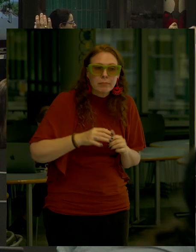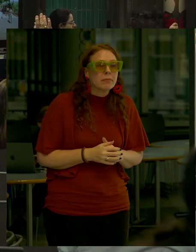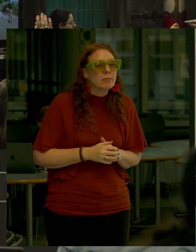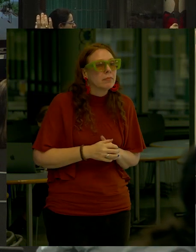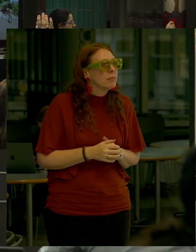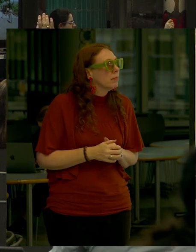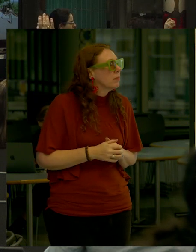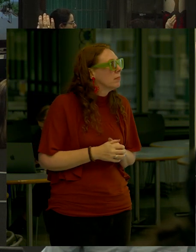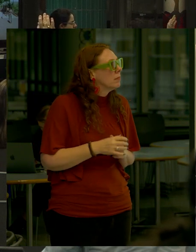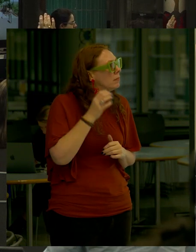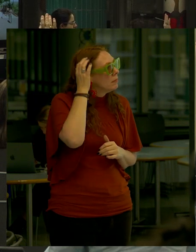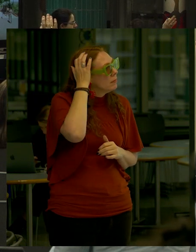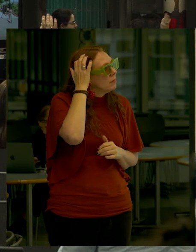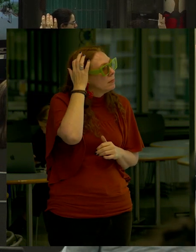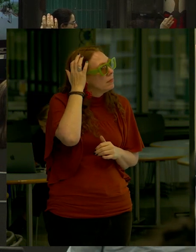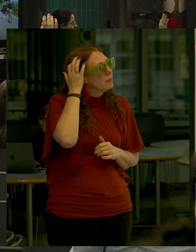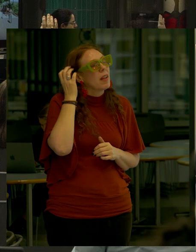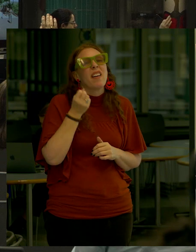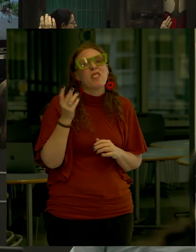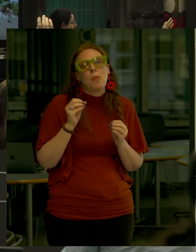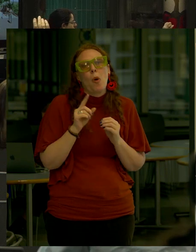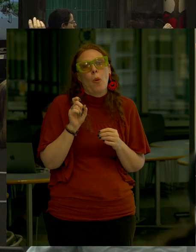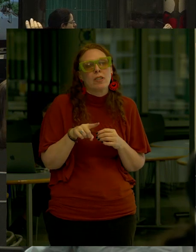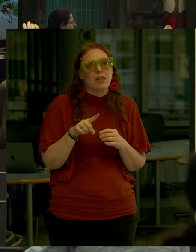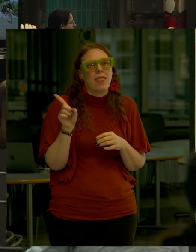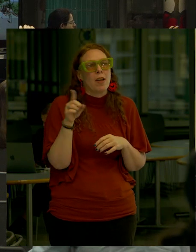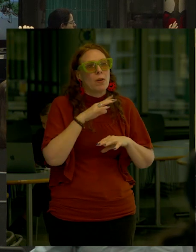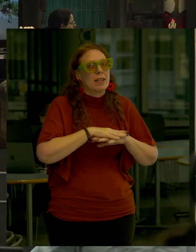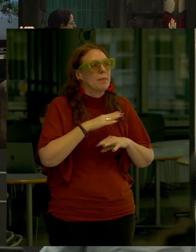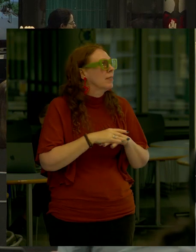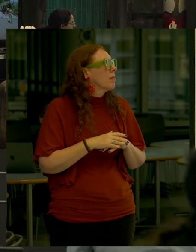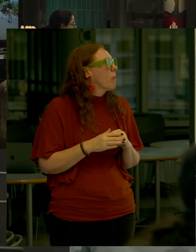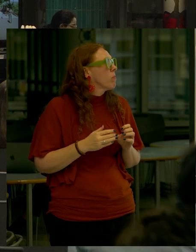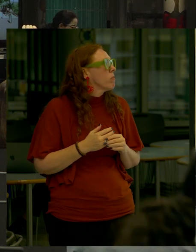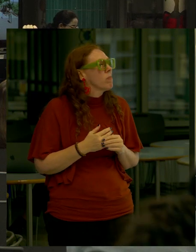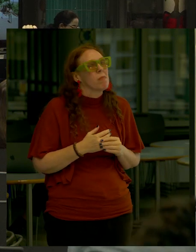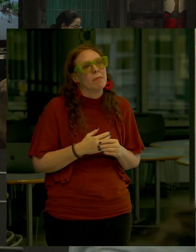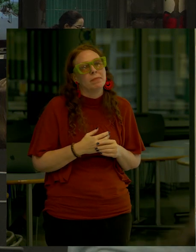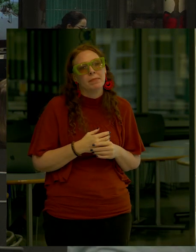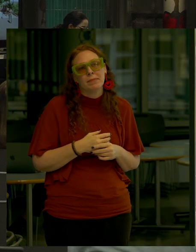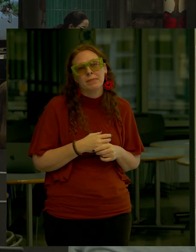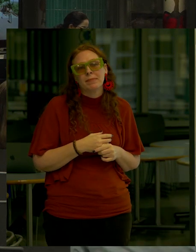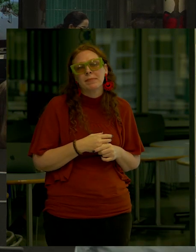Okay, we're going to do a couple more questions and then we're going to go to the tables Caroline?